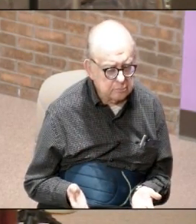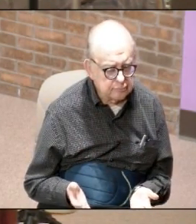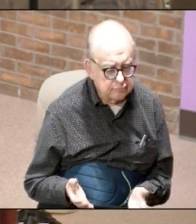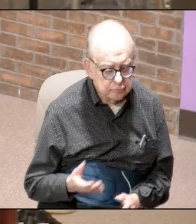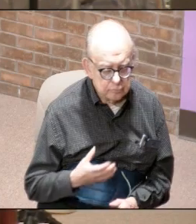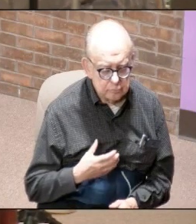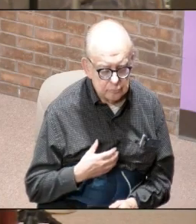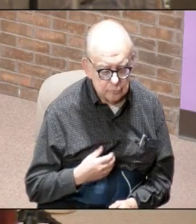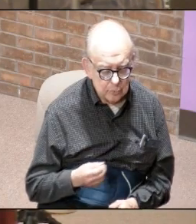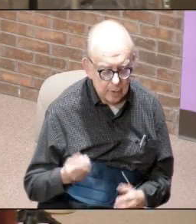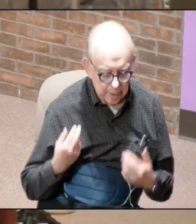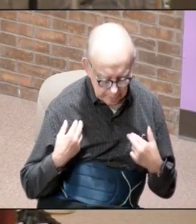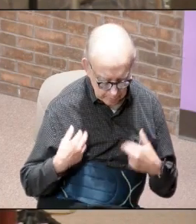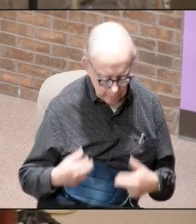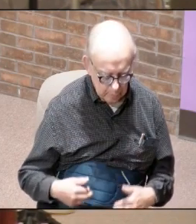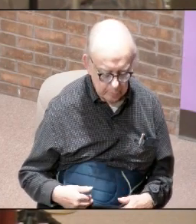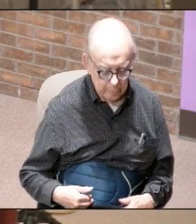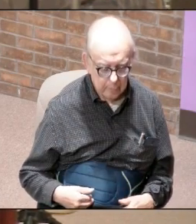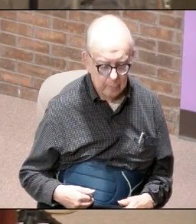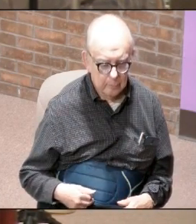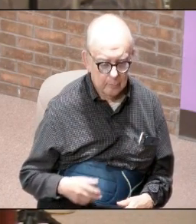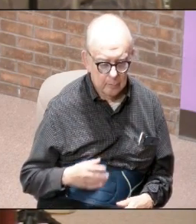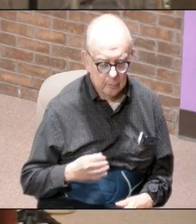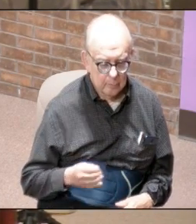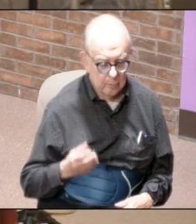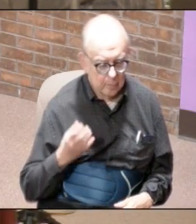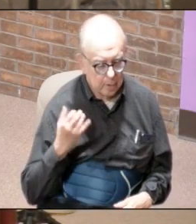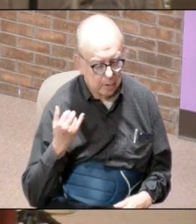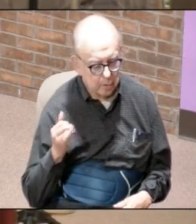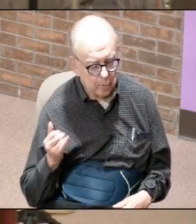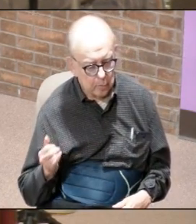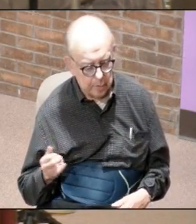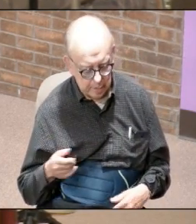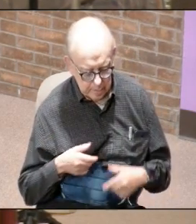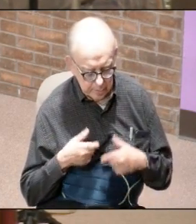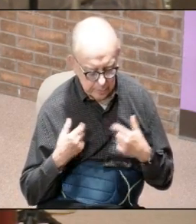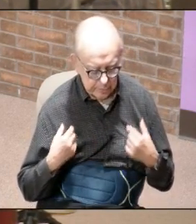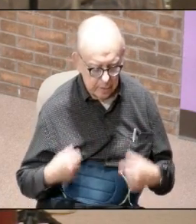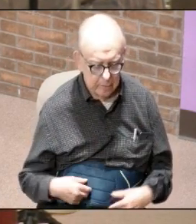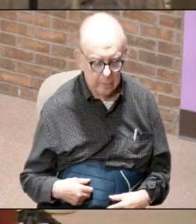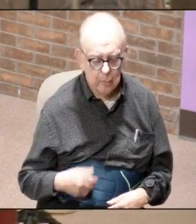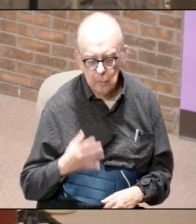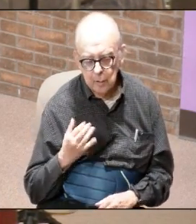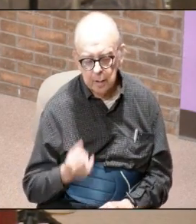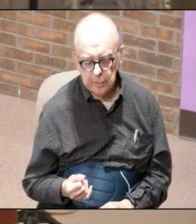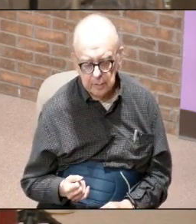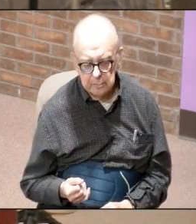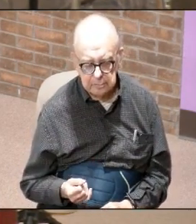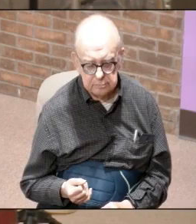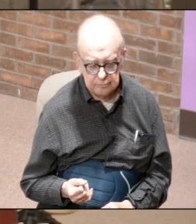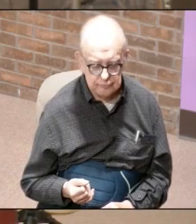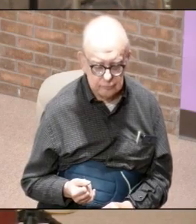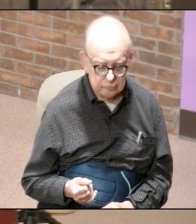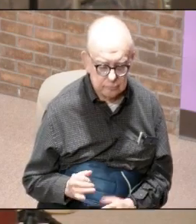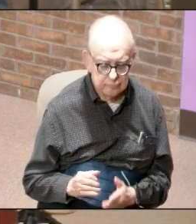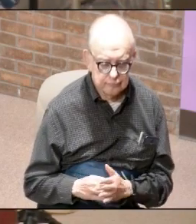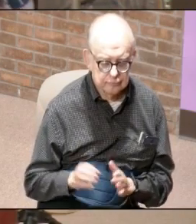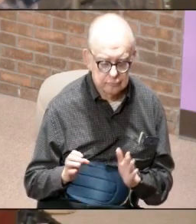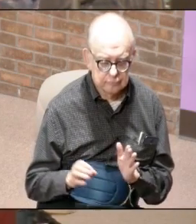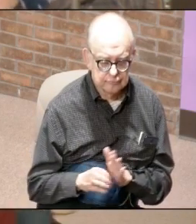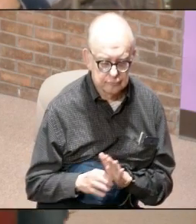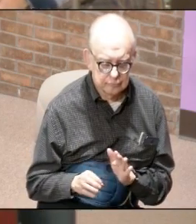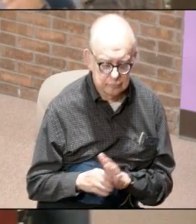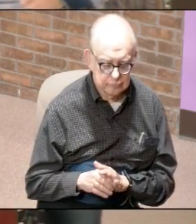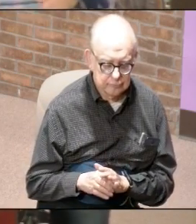white robe and a golden sash why because this is the picture that